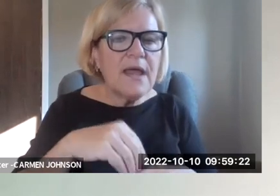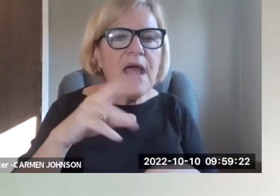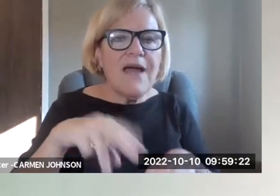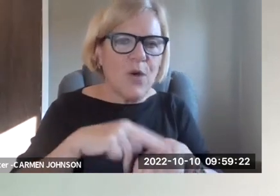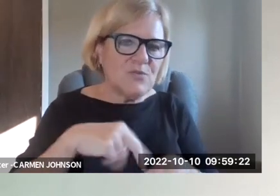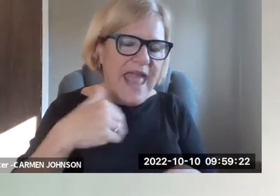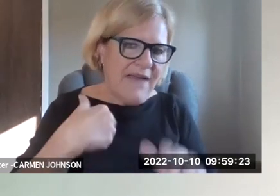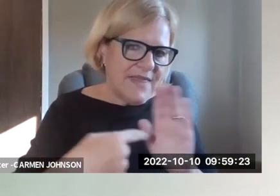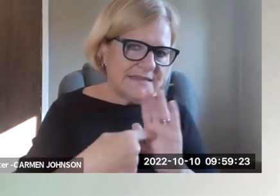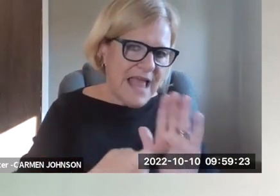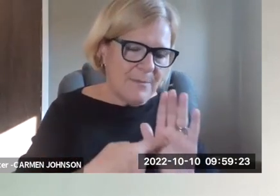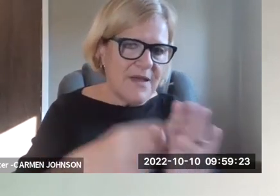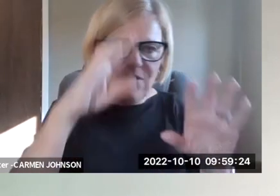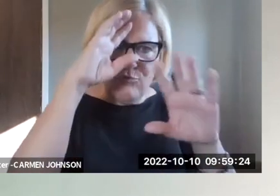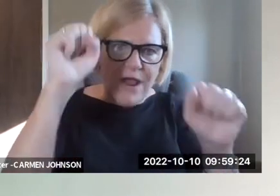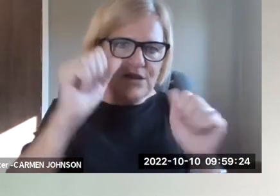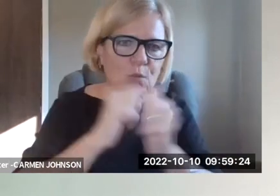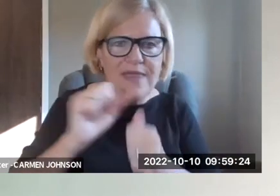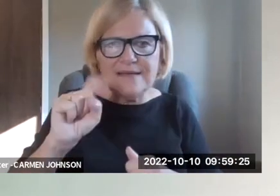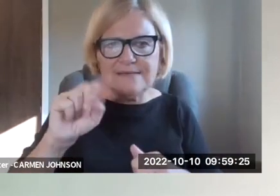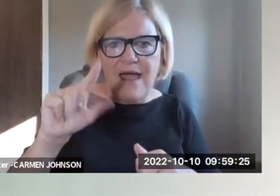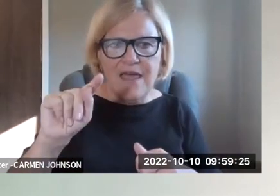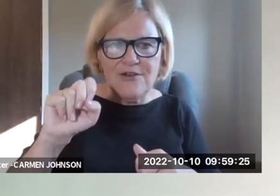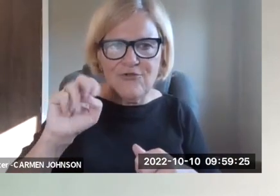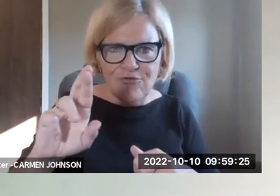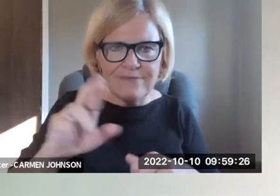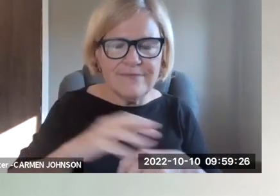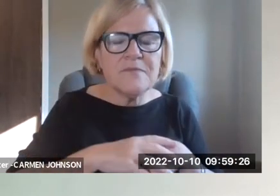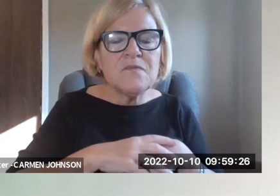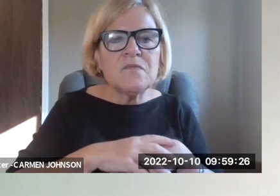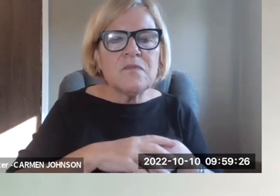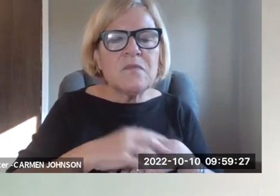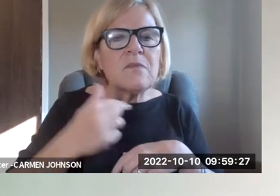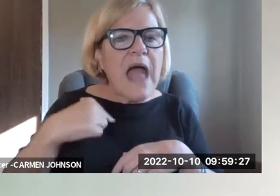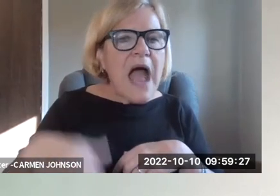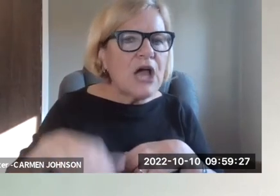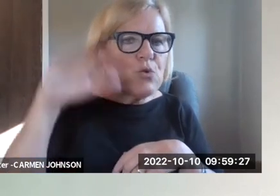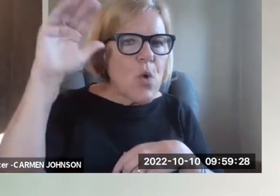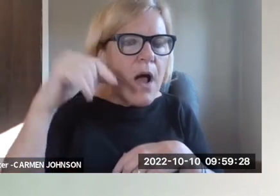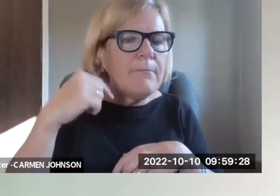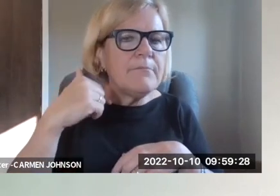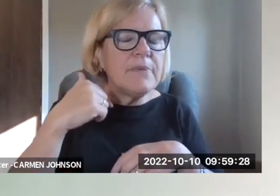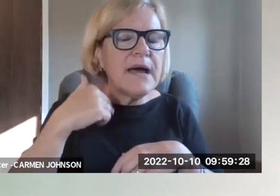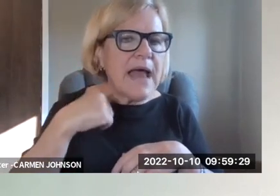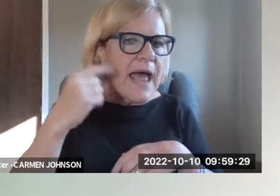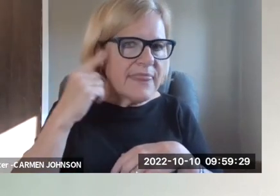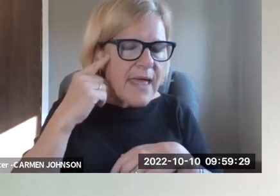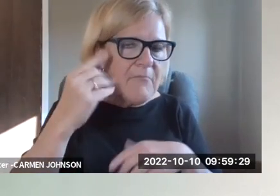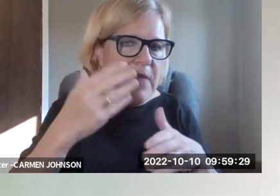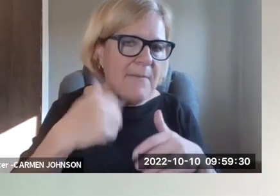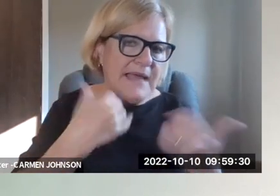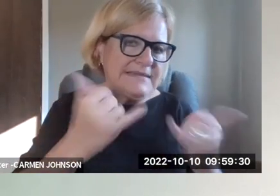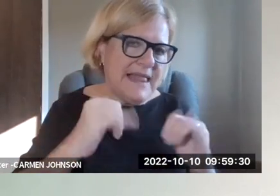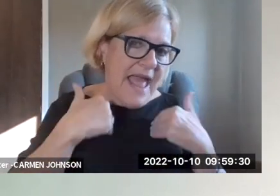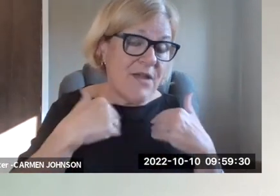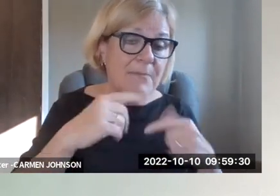surprised to hear that speech patterns were also included. and of course we have the example of the president with the stutter.